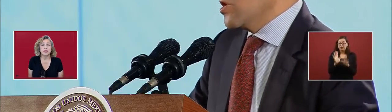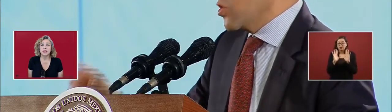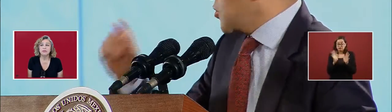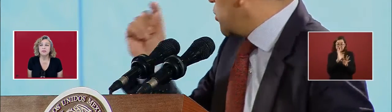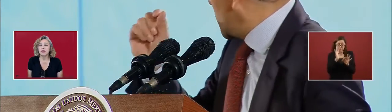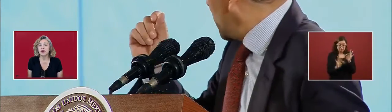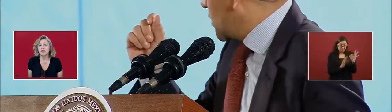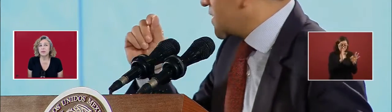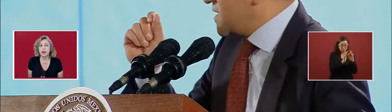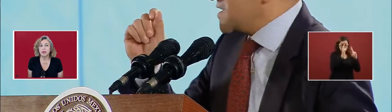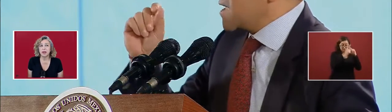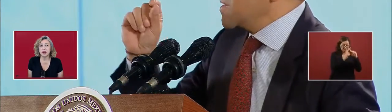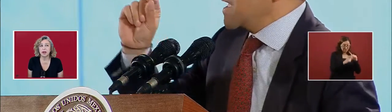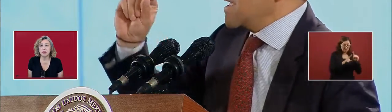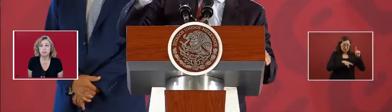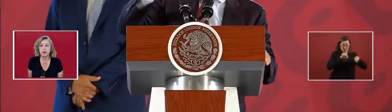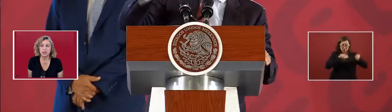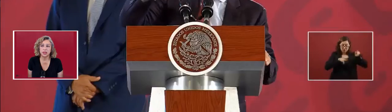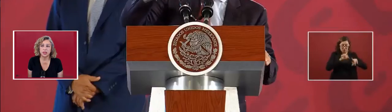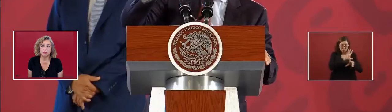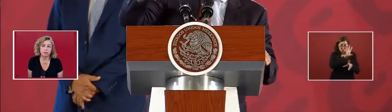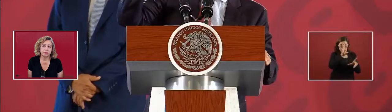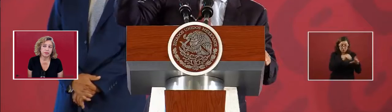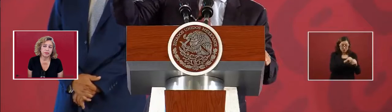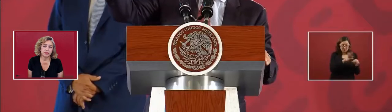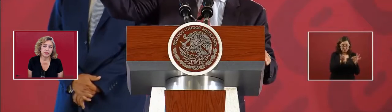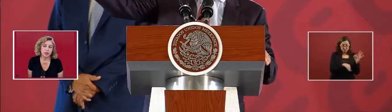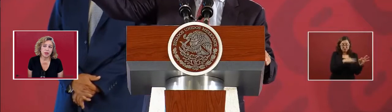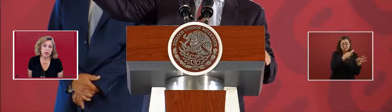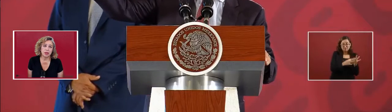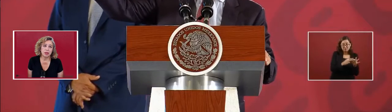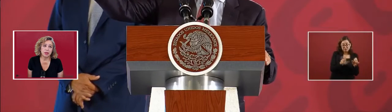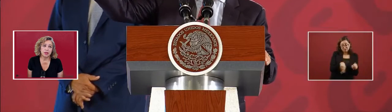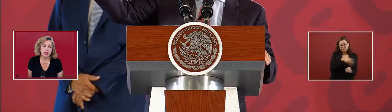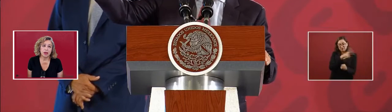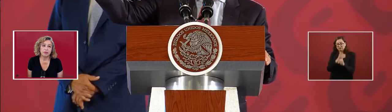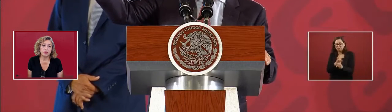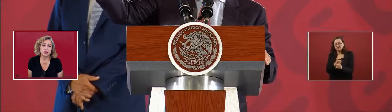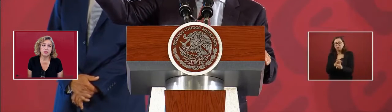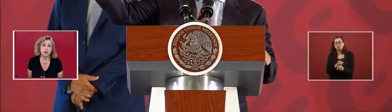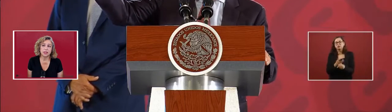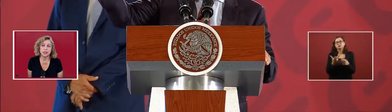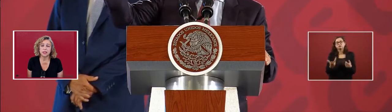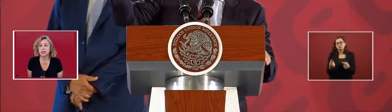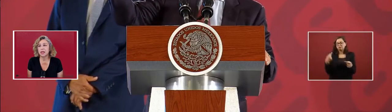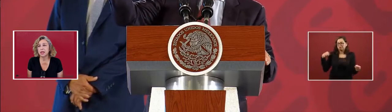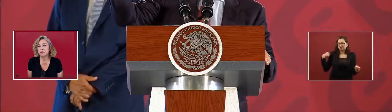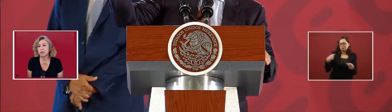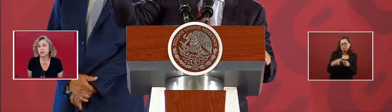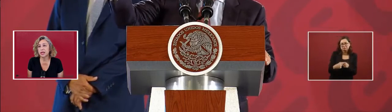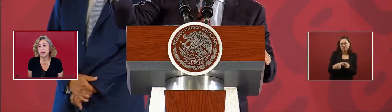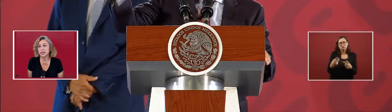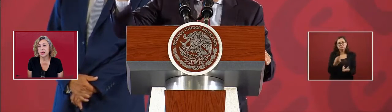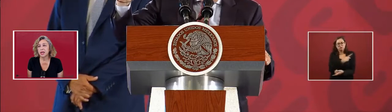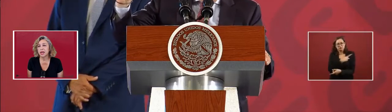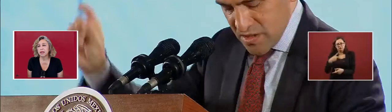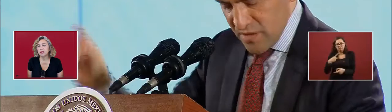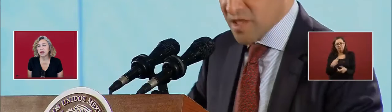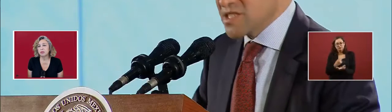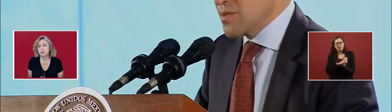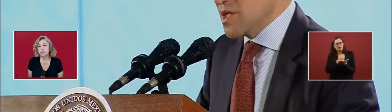Once they've figured out the macroeconomic budget. Once they've out the macroeconomic Then they have to see what's the sustainable debt.